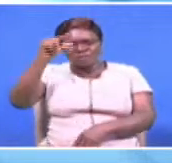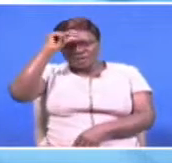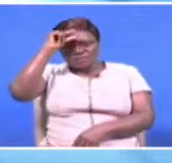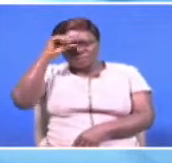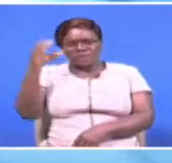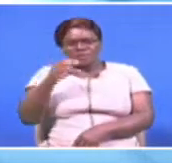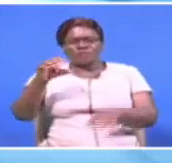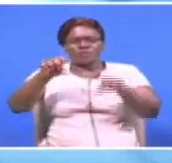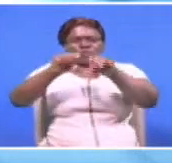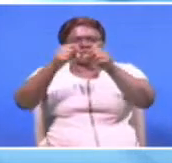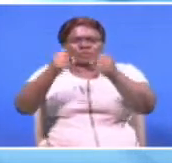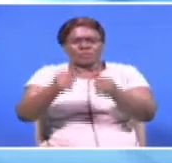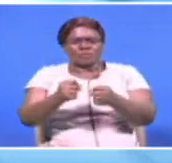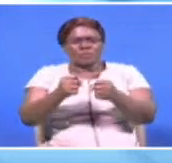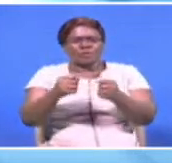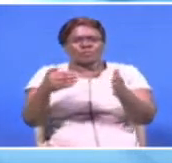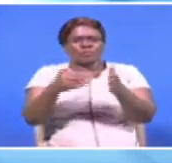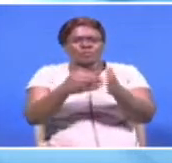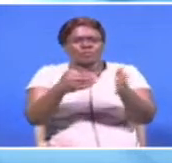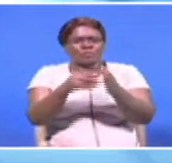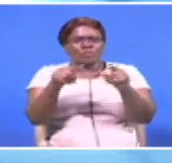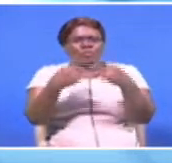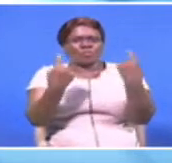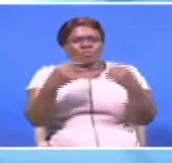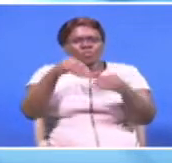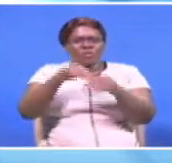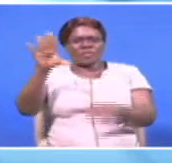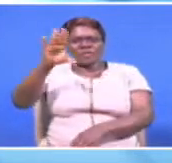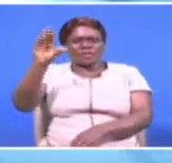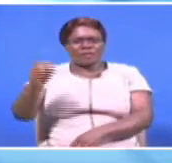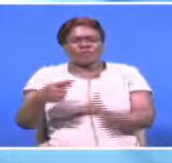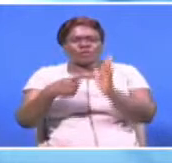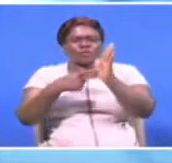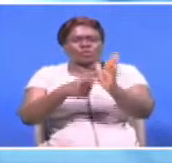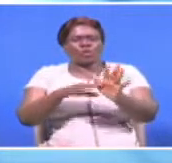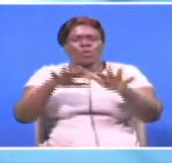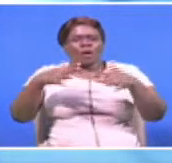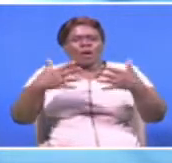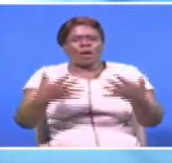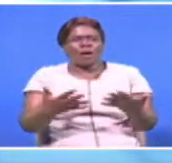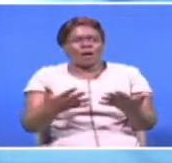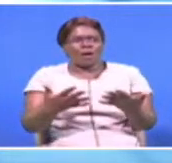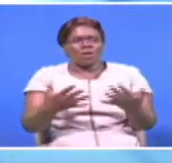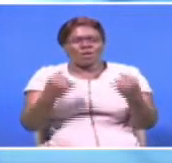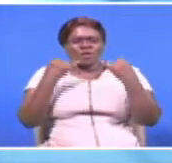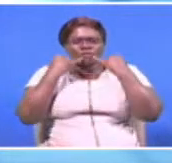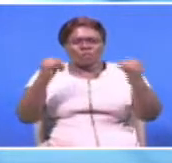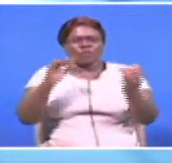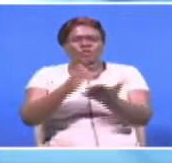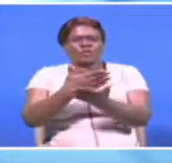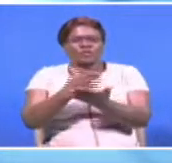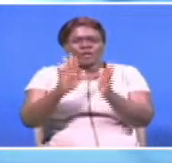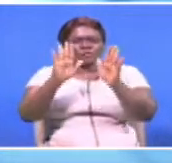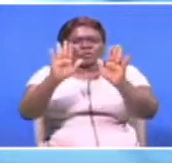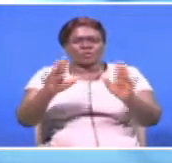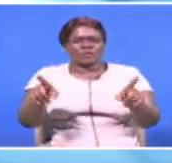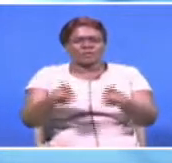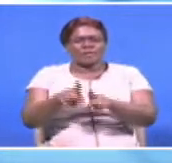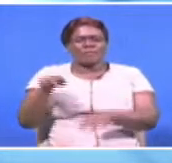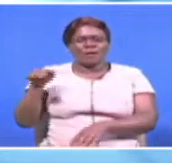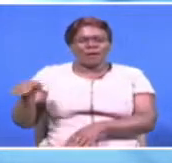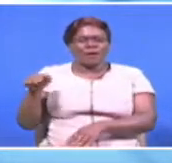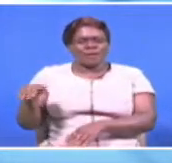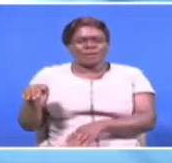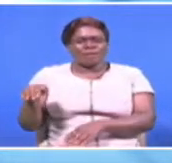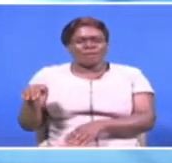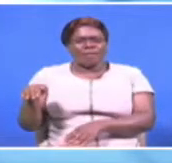society and citizens to prevent further conflict in Africa, paints a picture of how poor information sharing as early warning and low